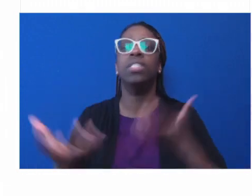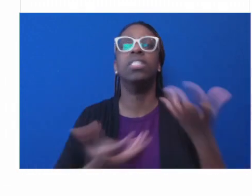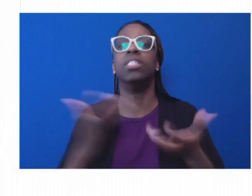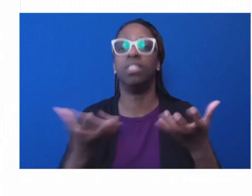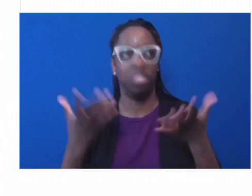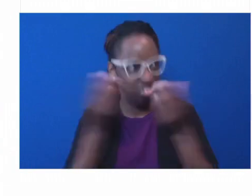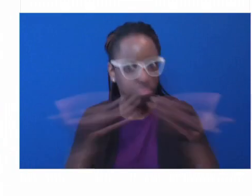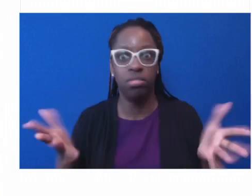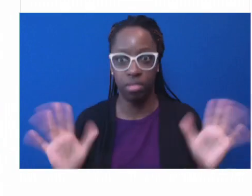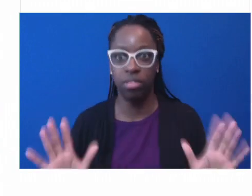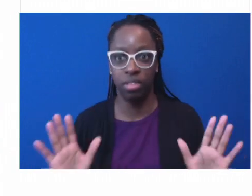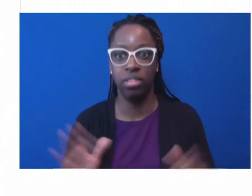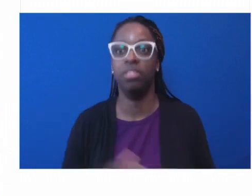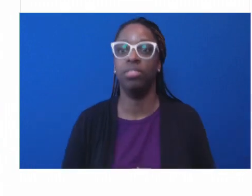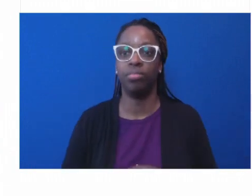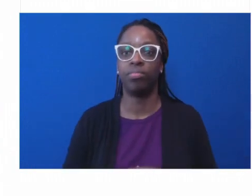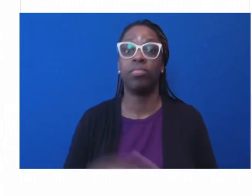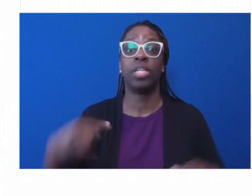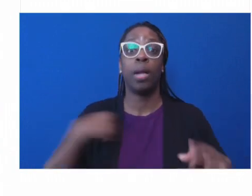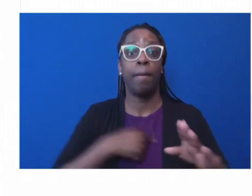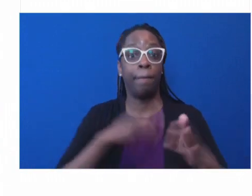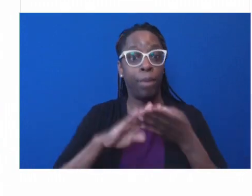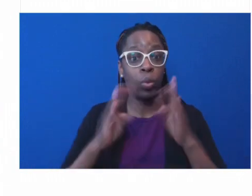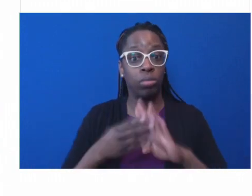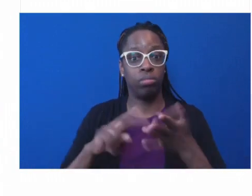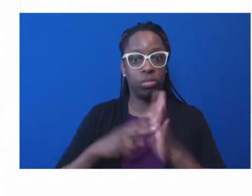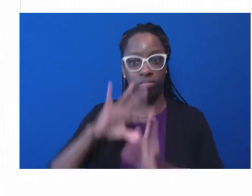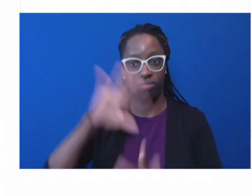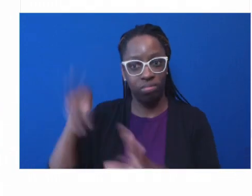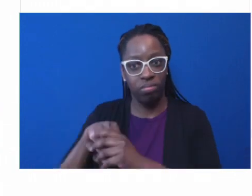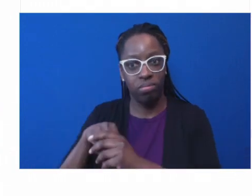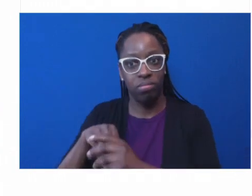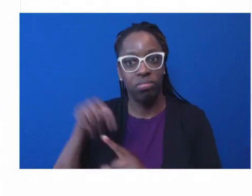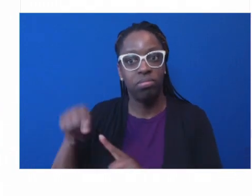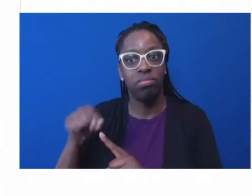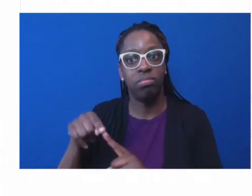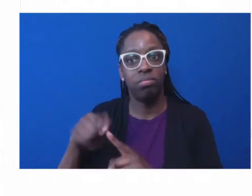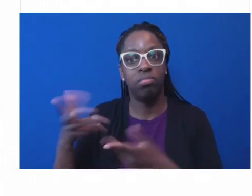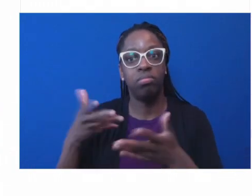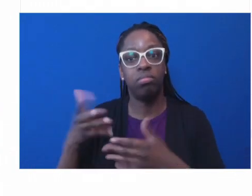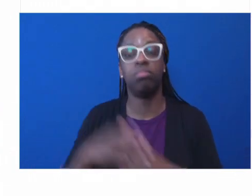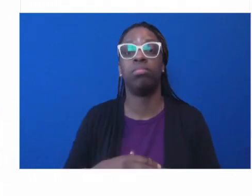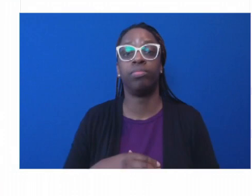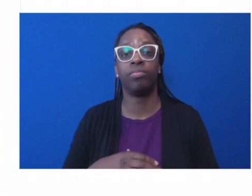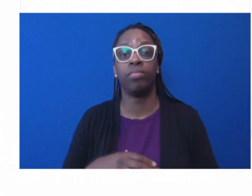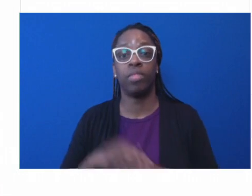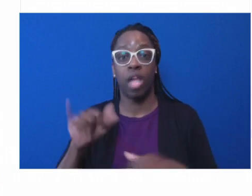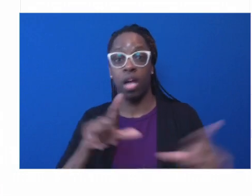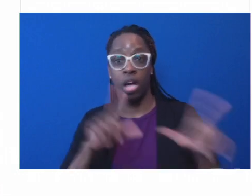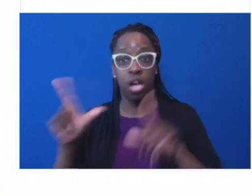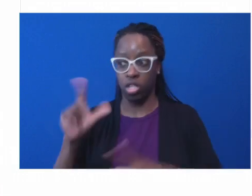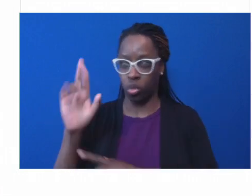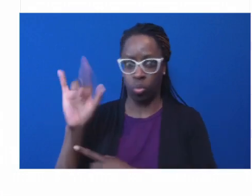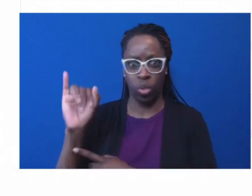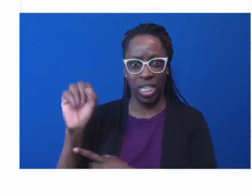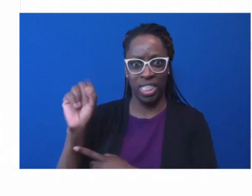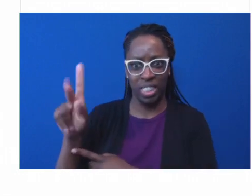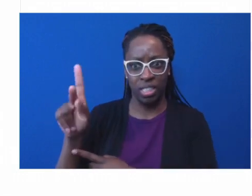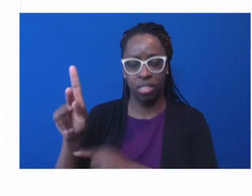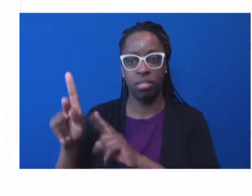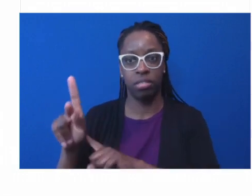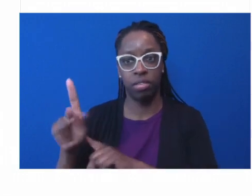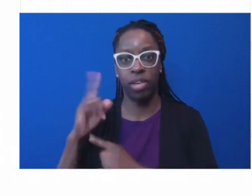If I, Monica, if I could just jump in and say, completely agree with what my colleagues on the panel have just said.